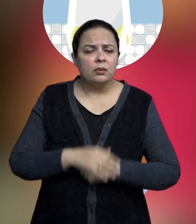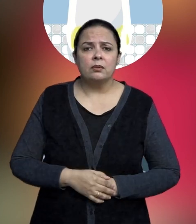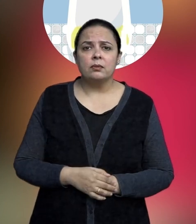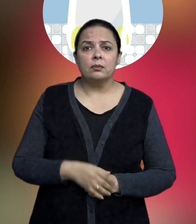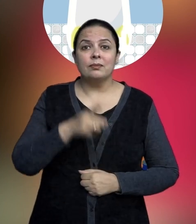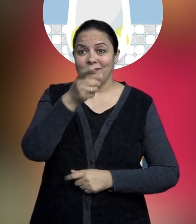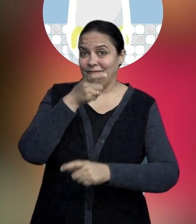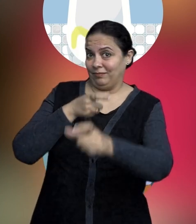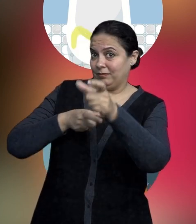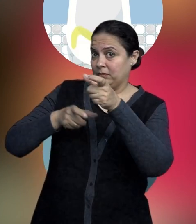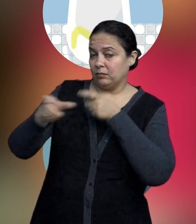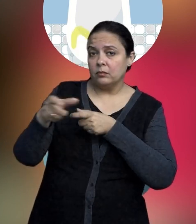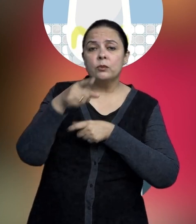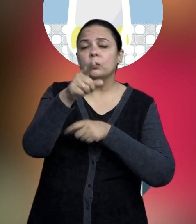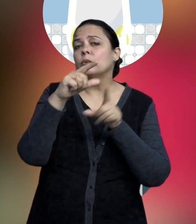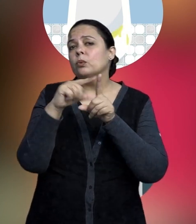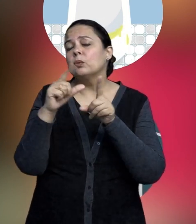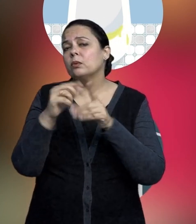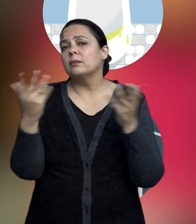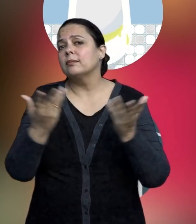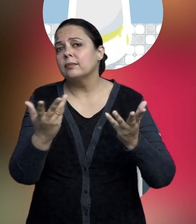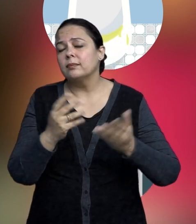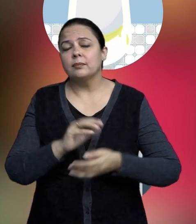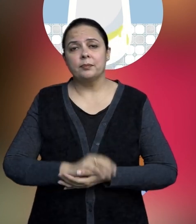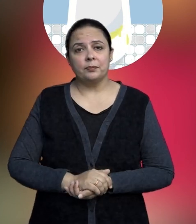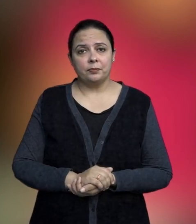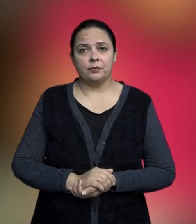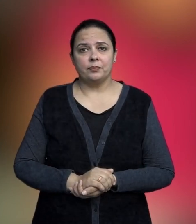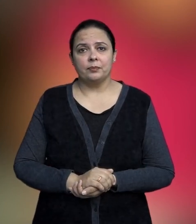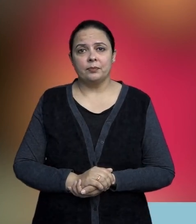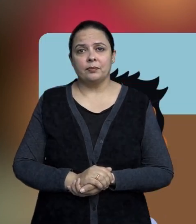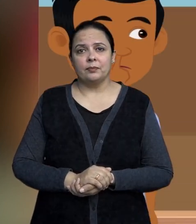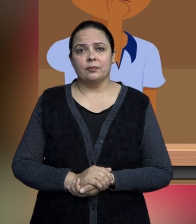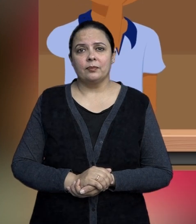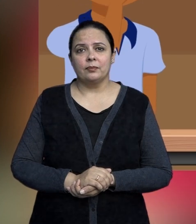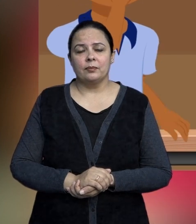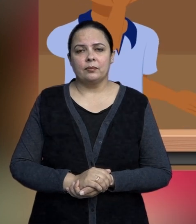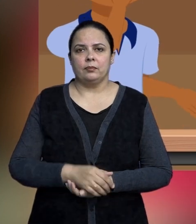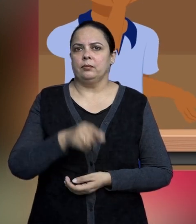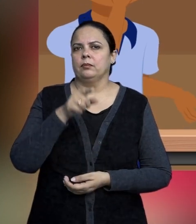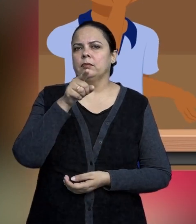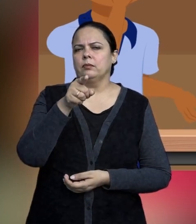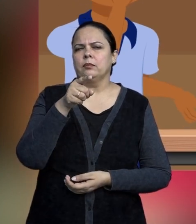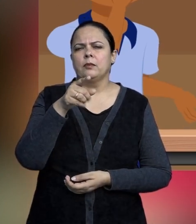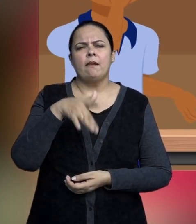If you were in Sonu's place, what would you have done in the given situations?